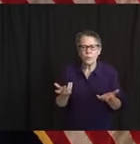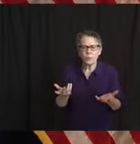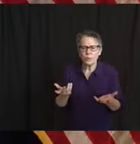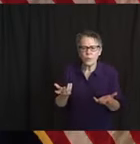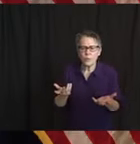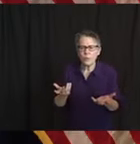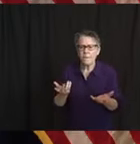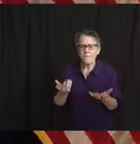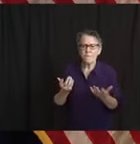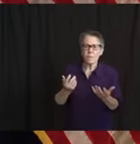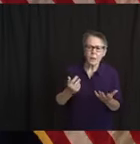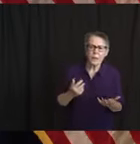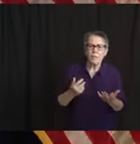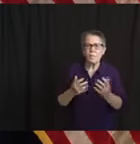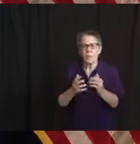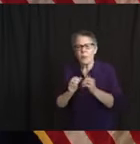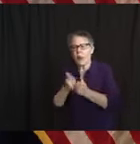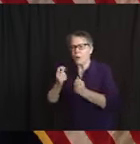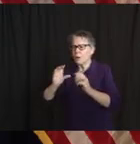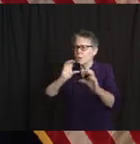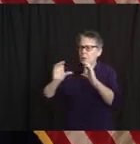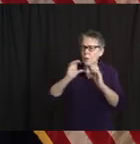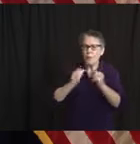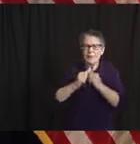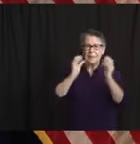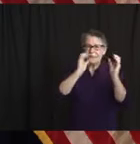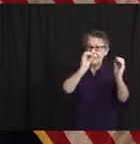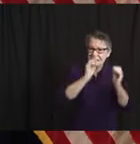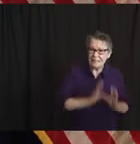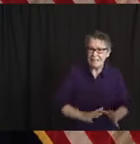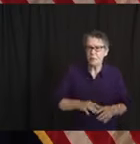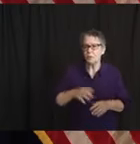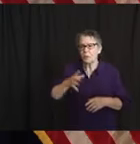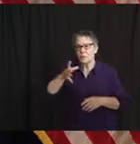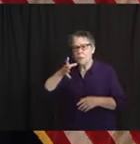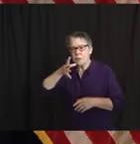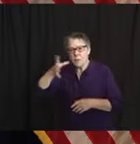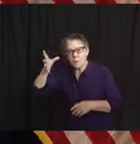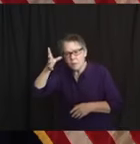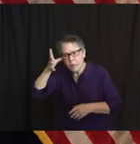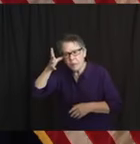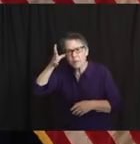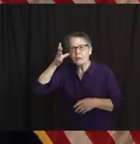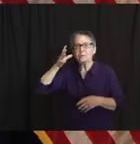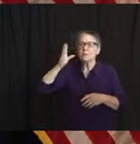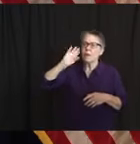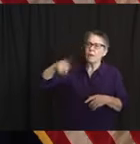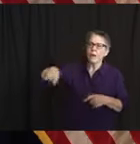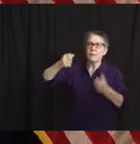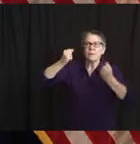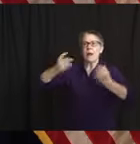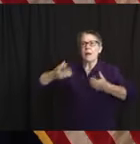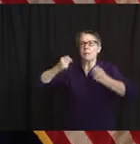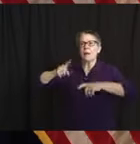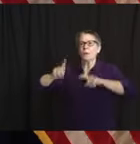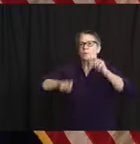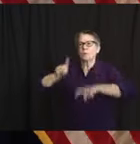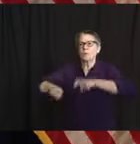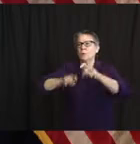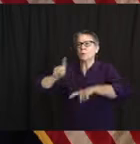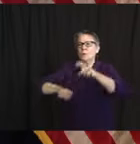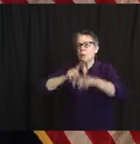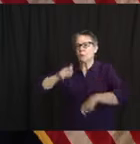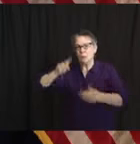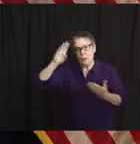acknowledges many basic questions about school cannot be answered yet, because we just don't know. So what's your reaction to the report,